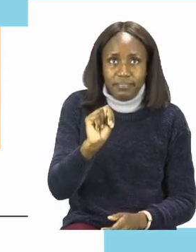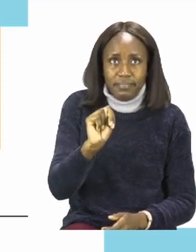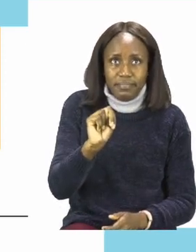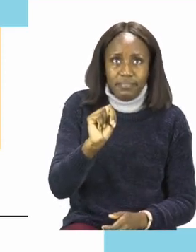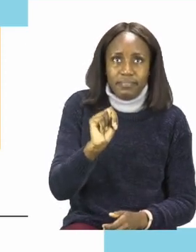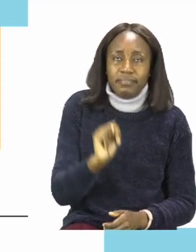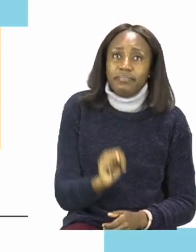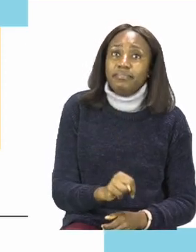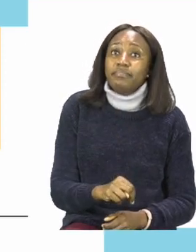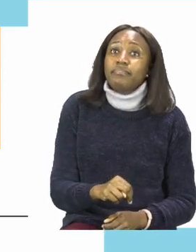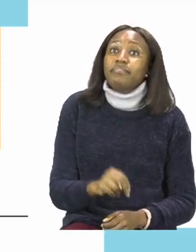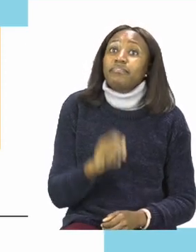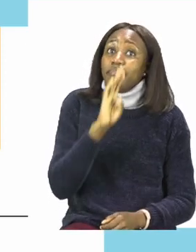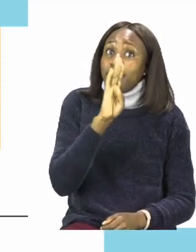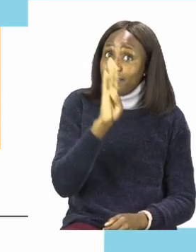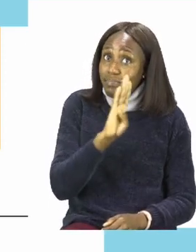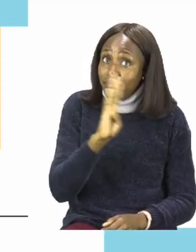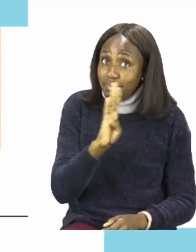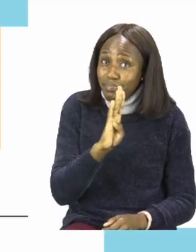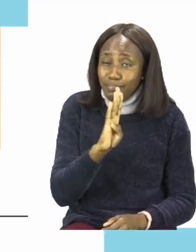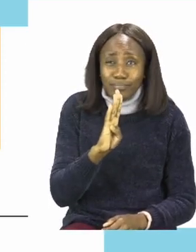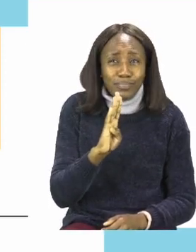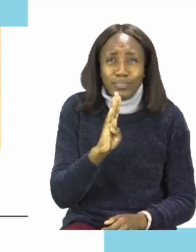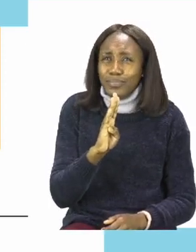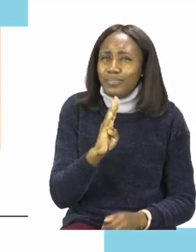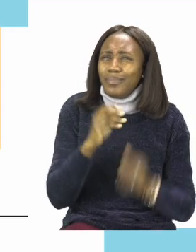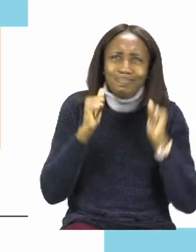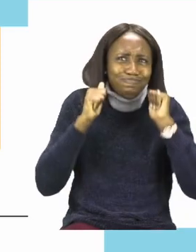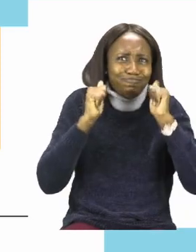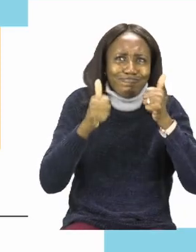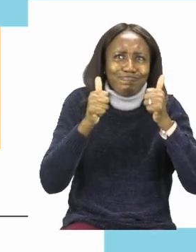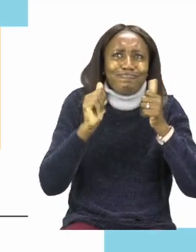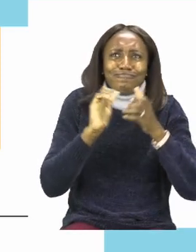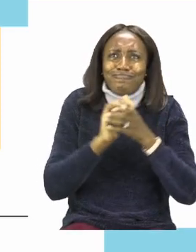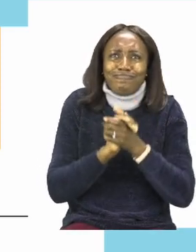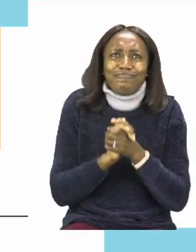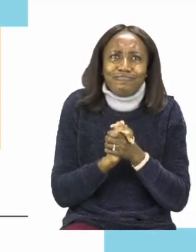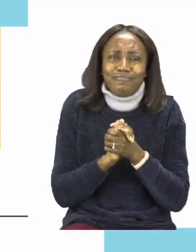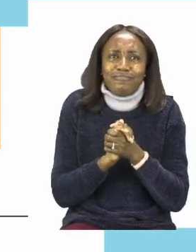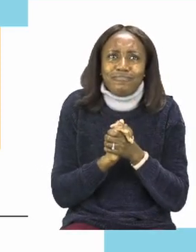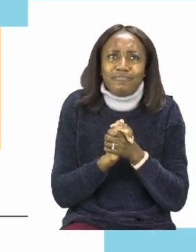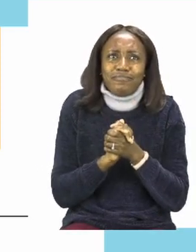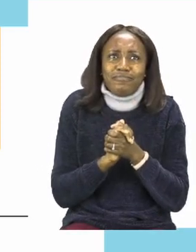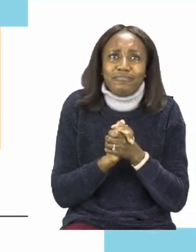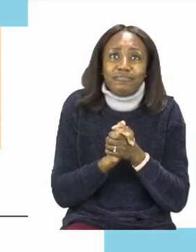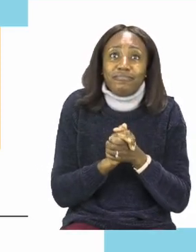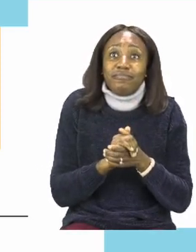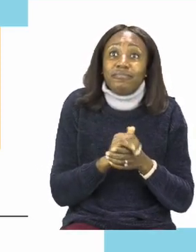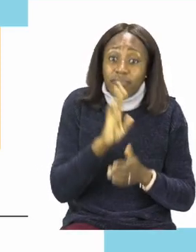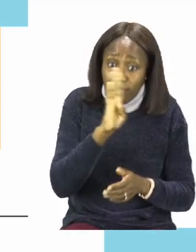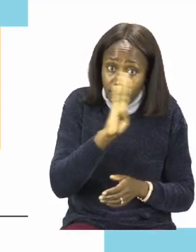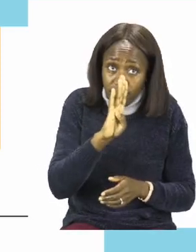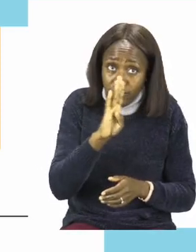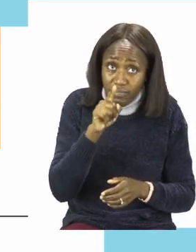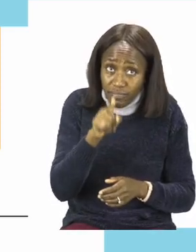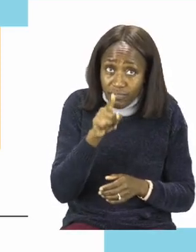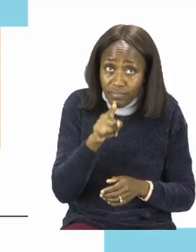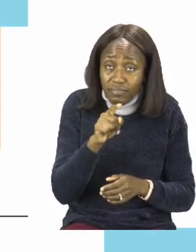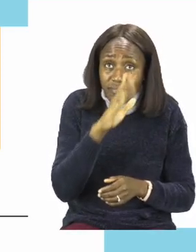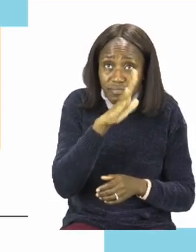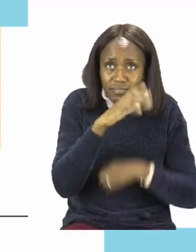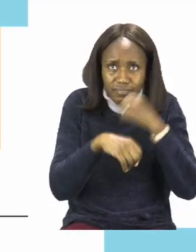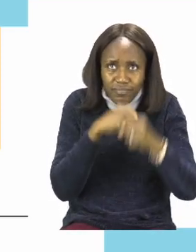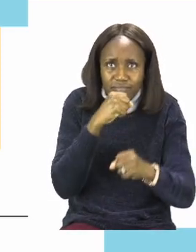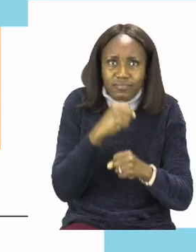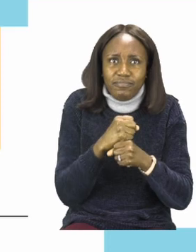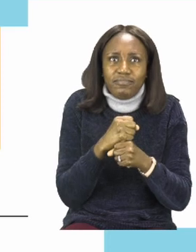Ben is a great friend. He is five